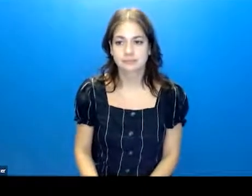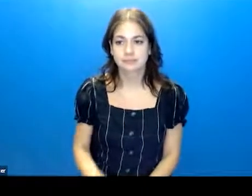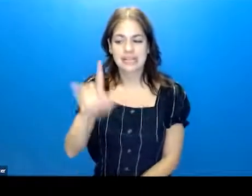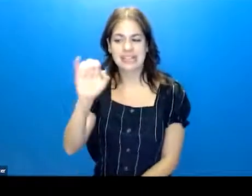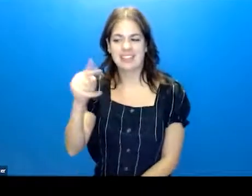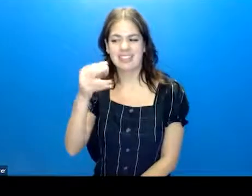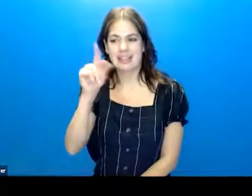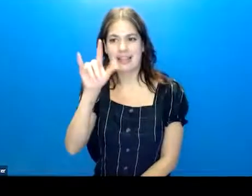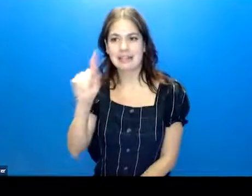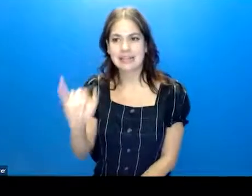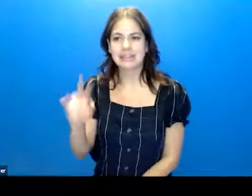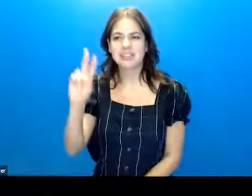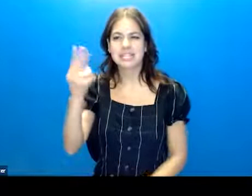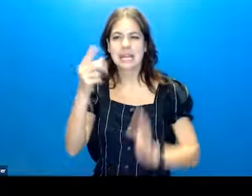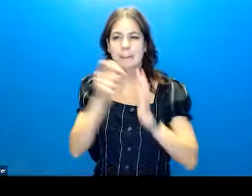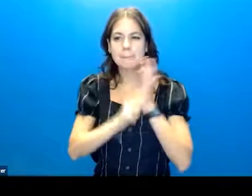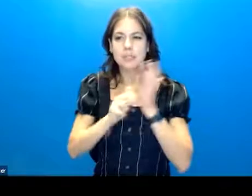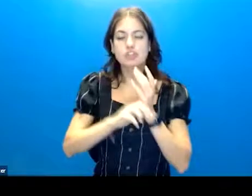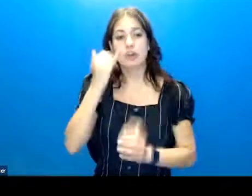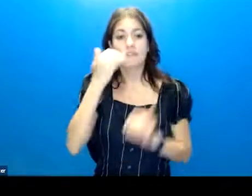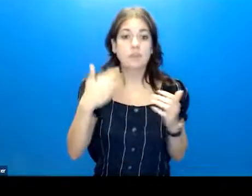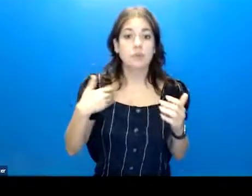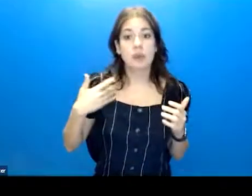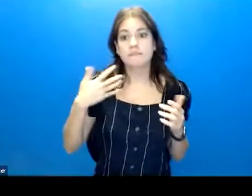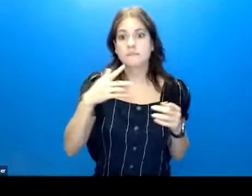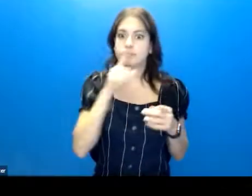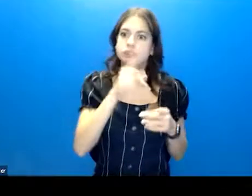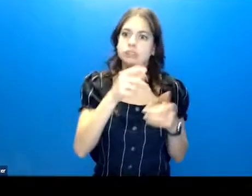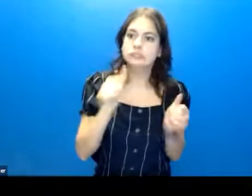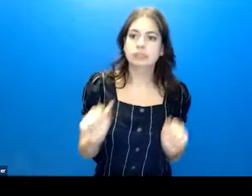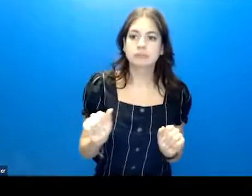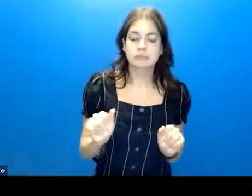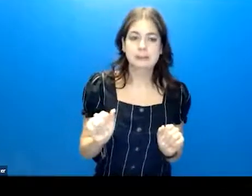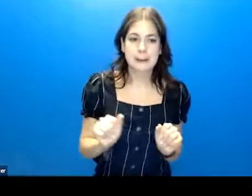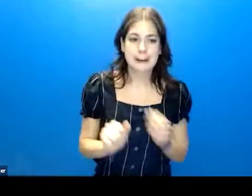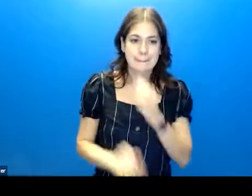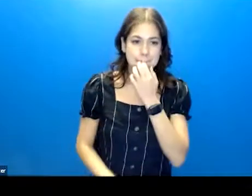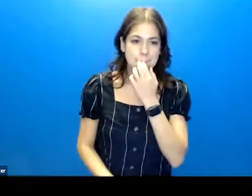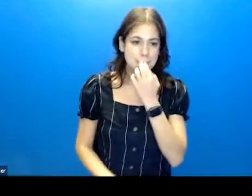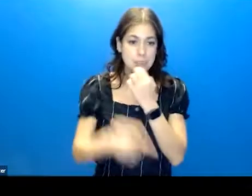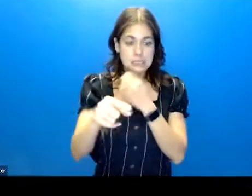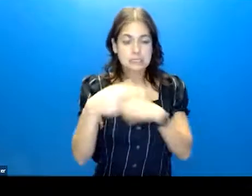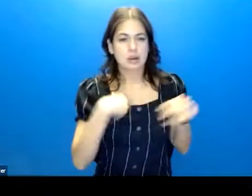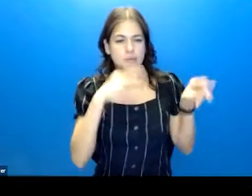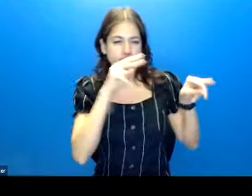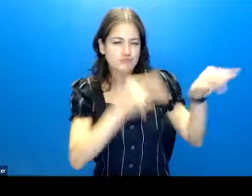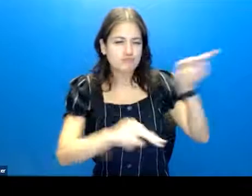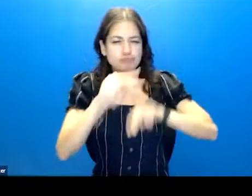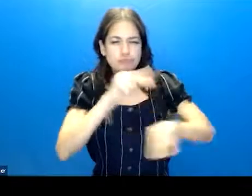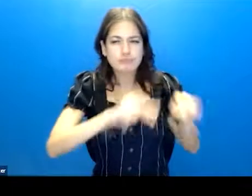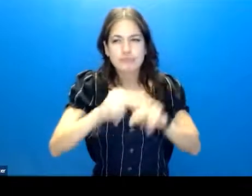Lethality ratings. This is on the second page. So if you've had an actual attempt, this is going to look at how